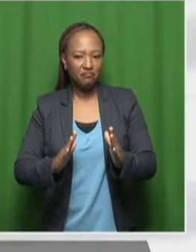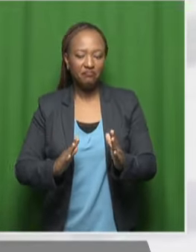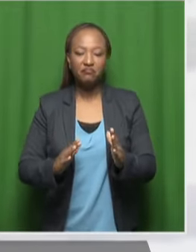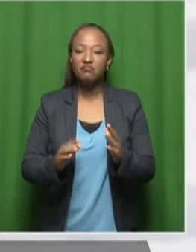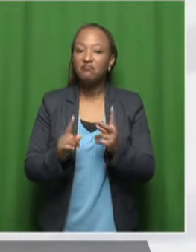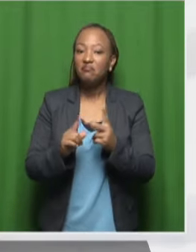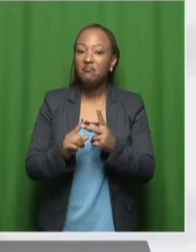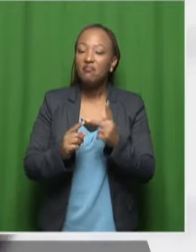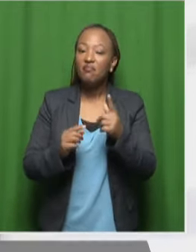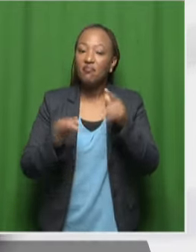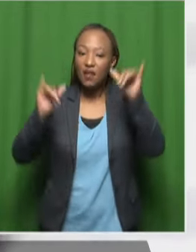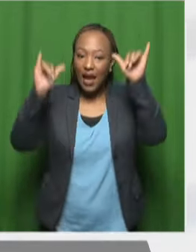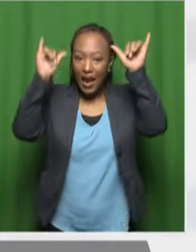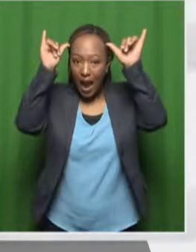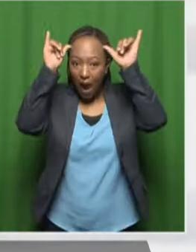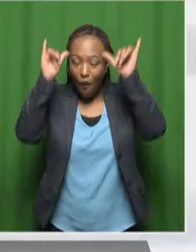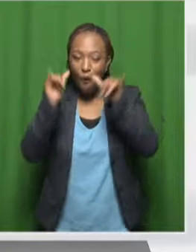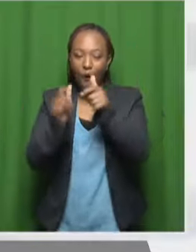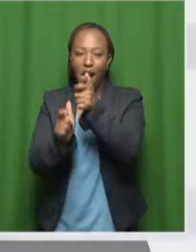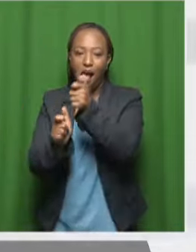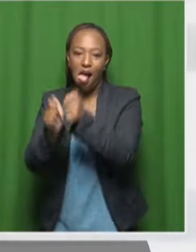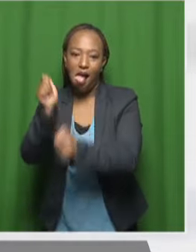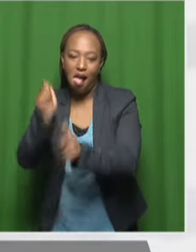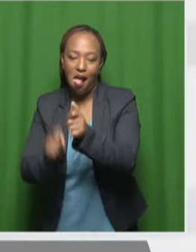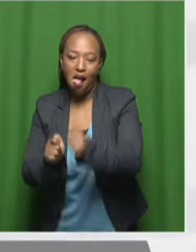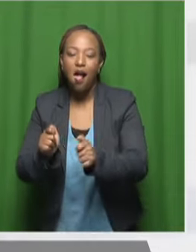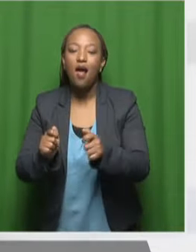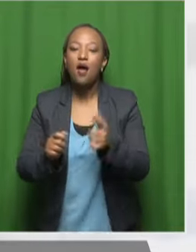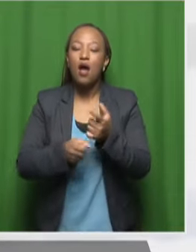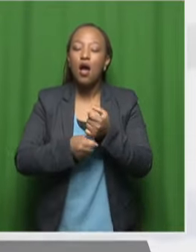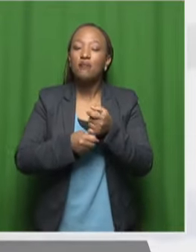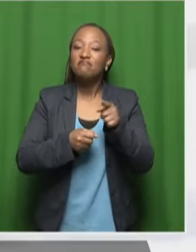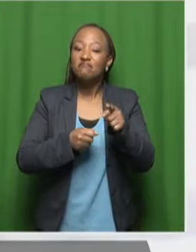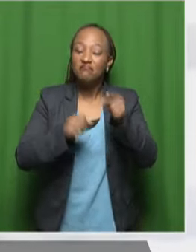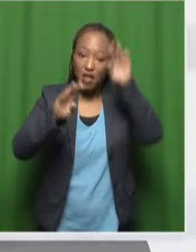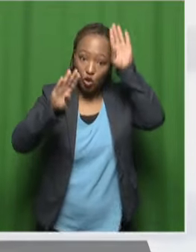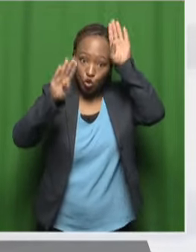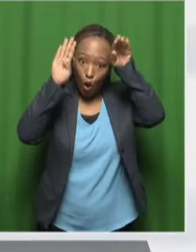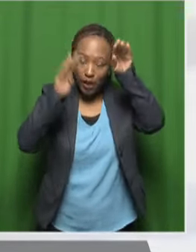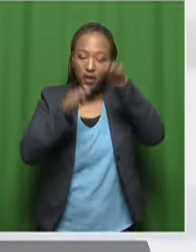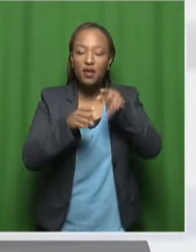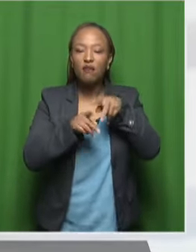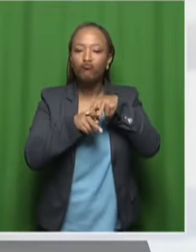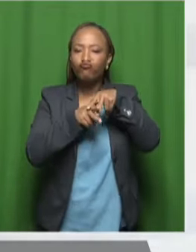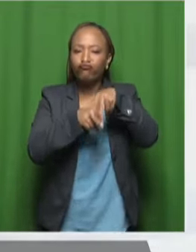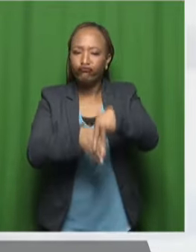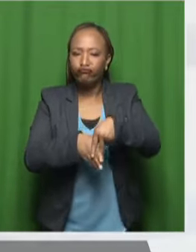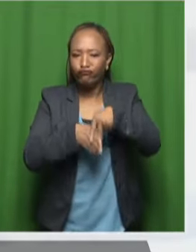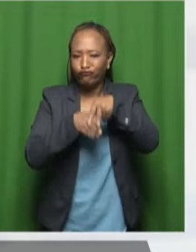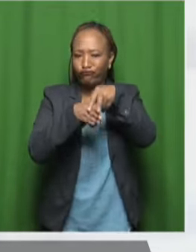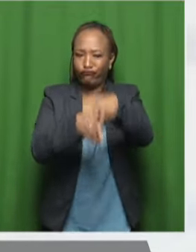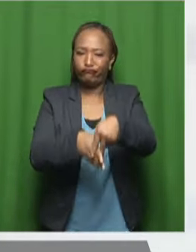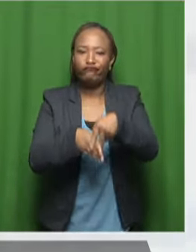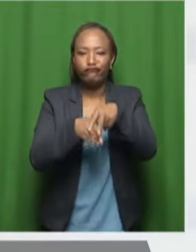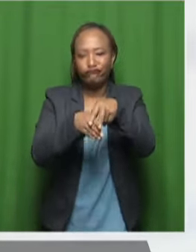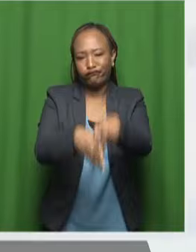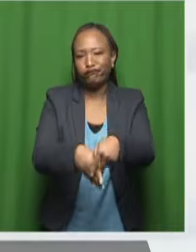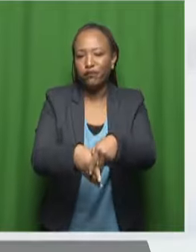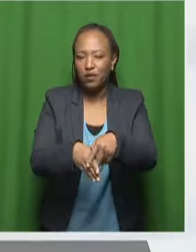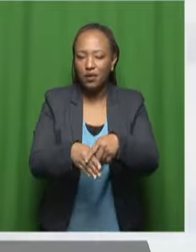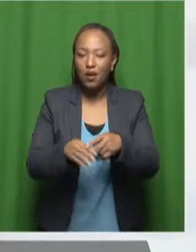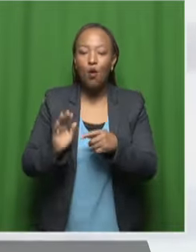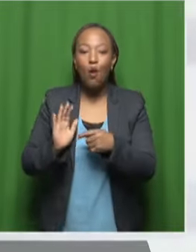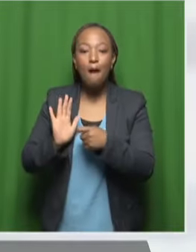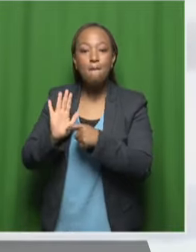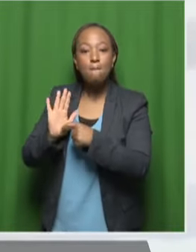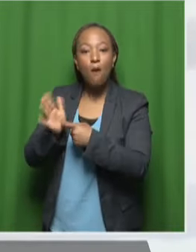cows, driving donkeys, all that involved it. Now, when this movie came, it brought all that back